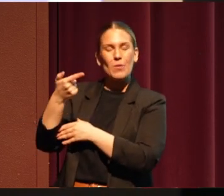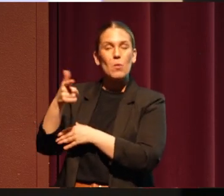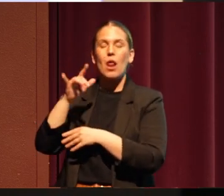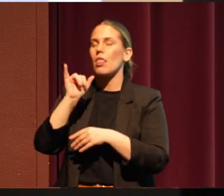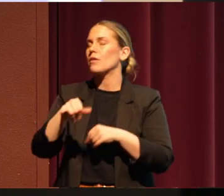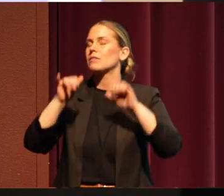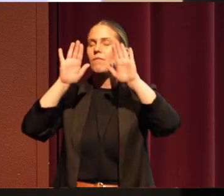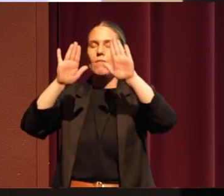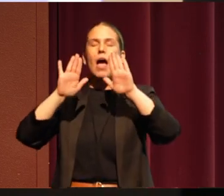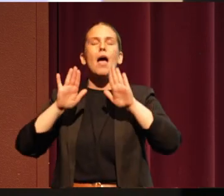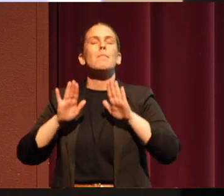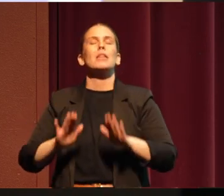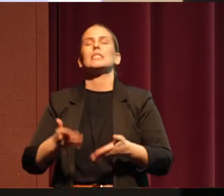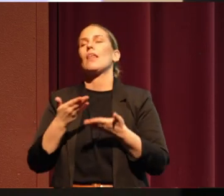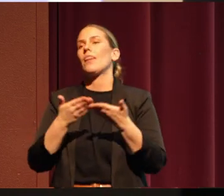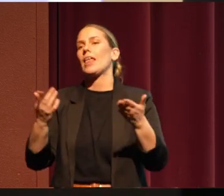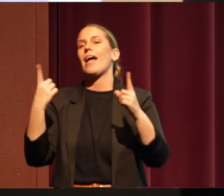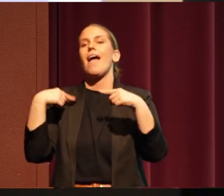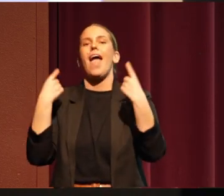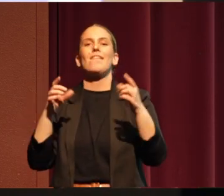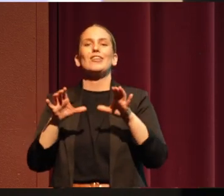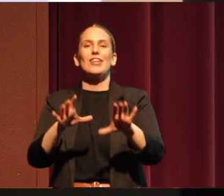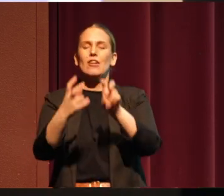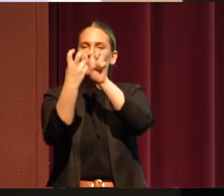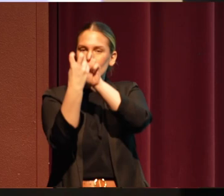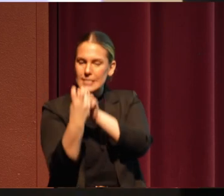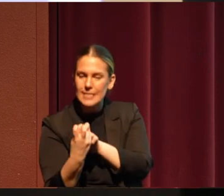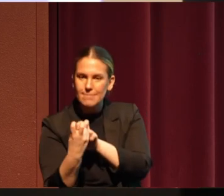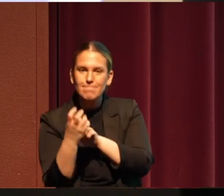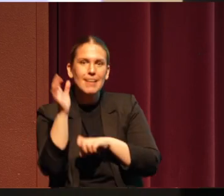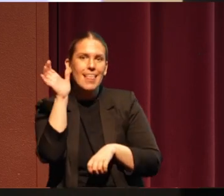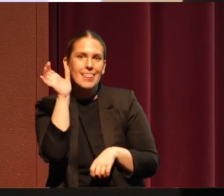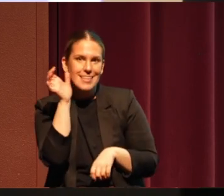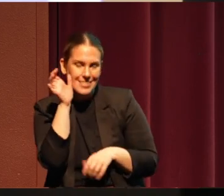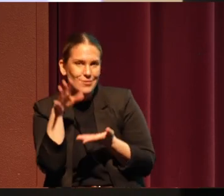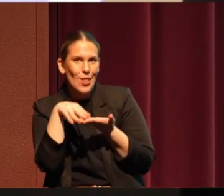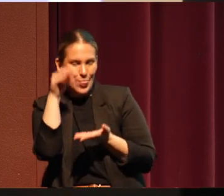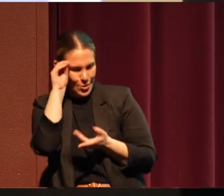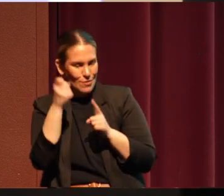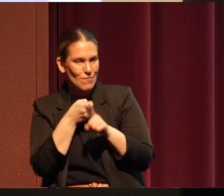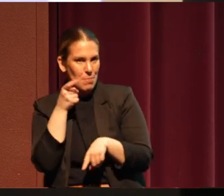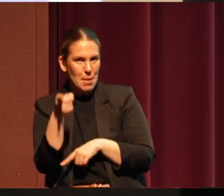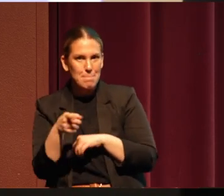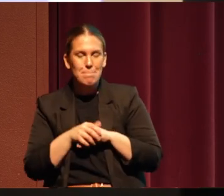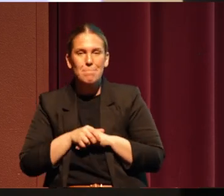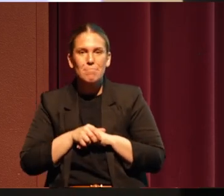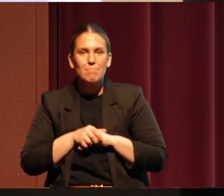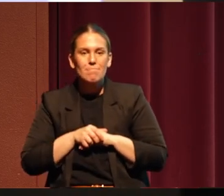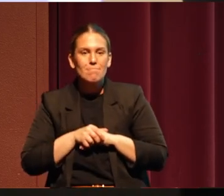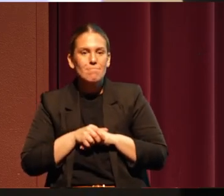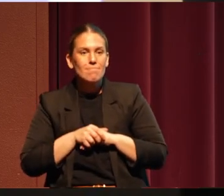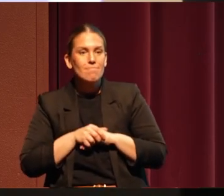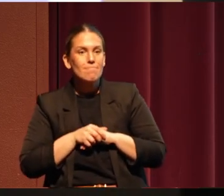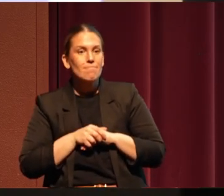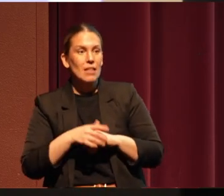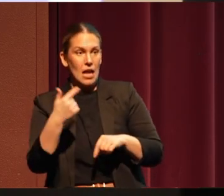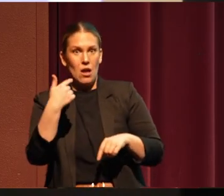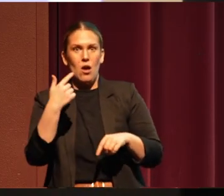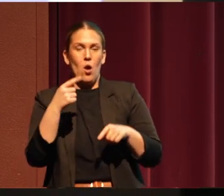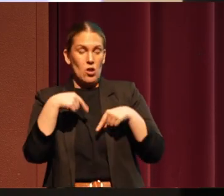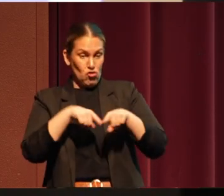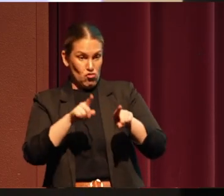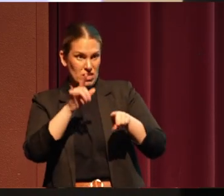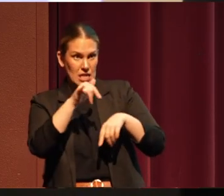I've ever done to just sit and listen and learn from them. And I went into this project. We were writing curriculum for the state of